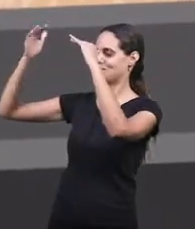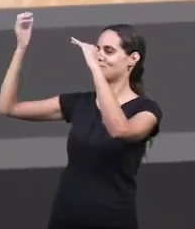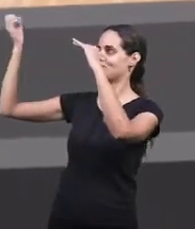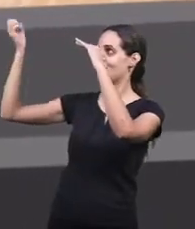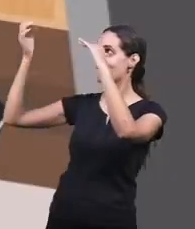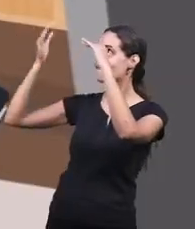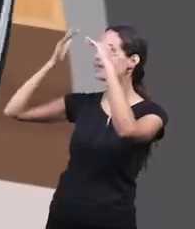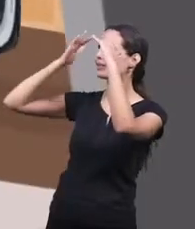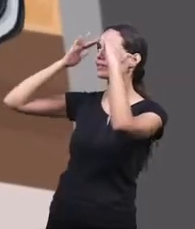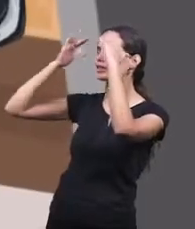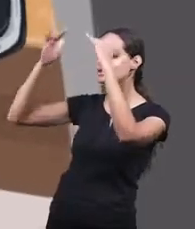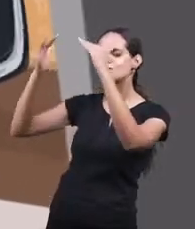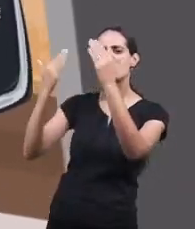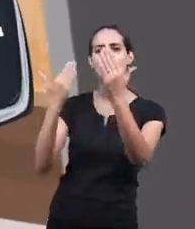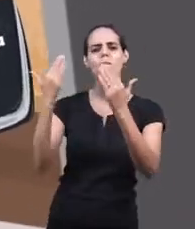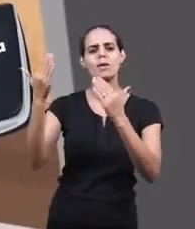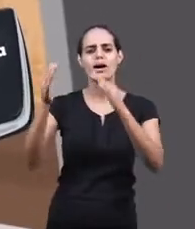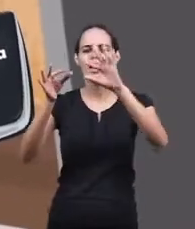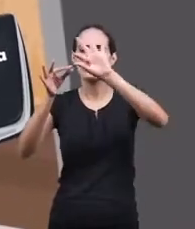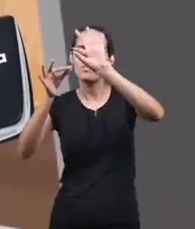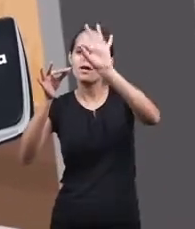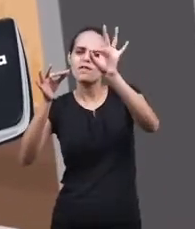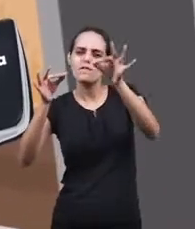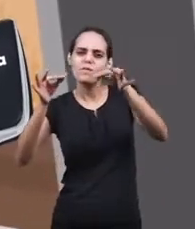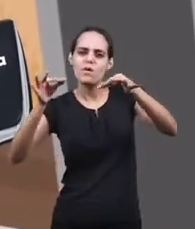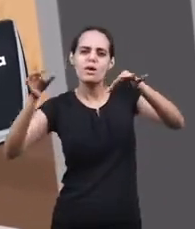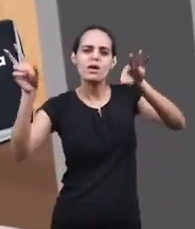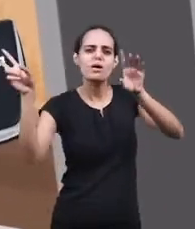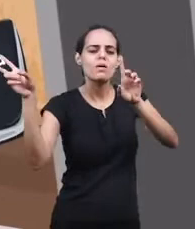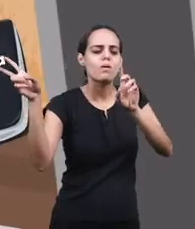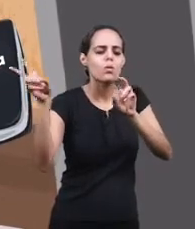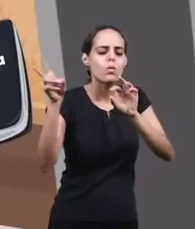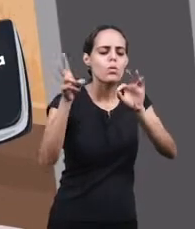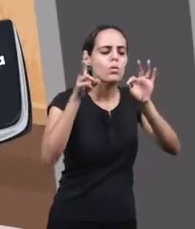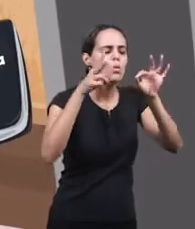like the leaf goes along with the wind that blows